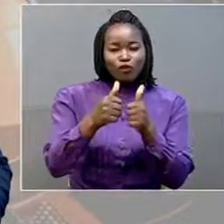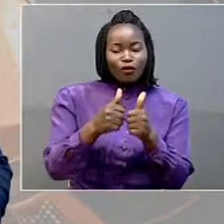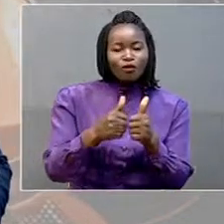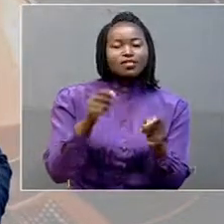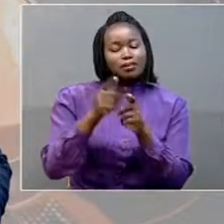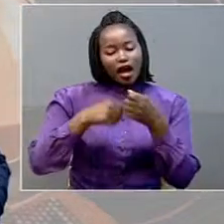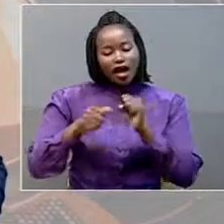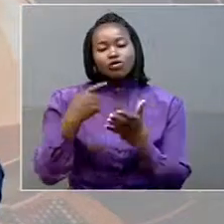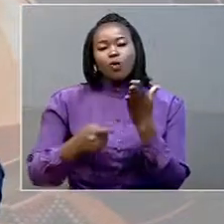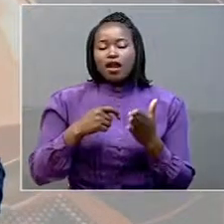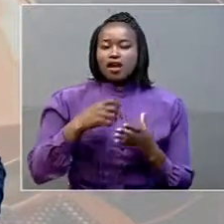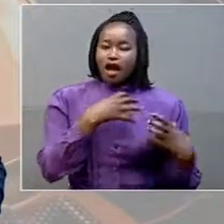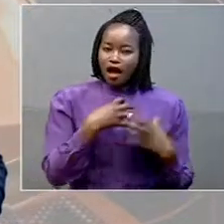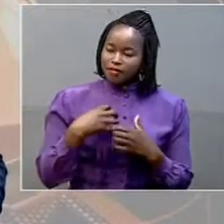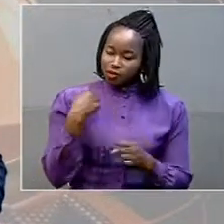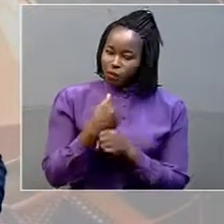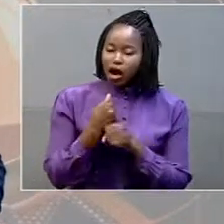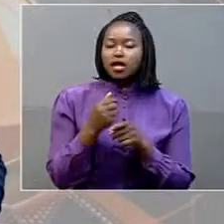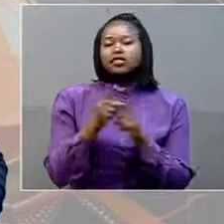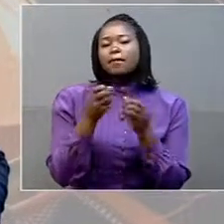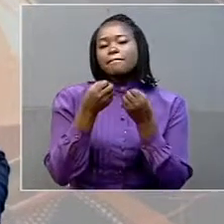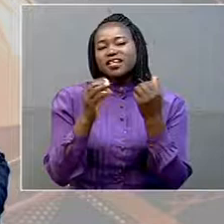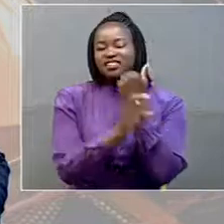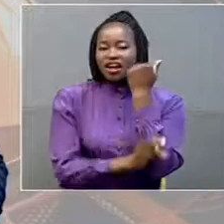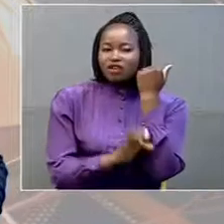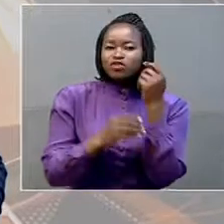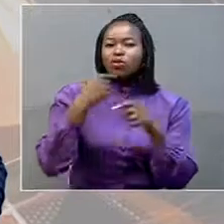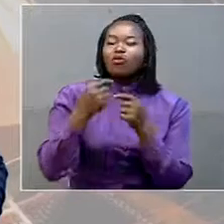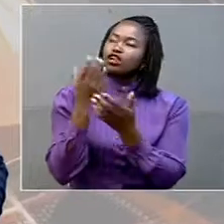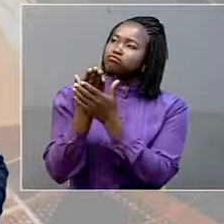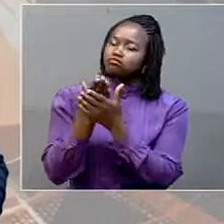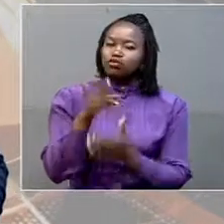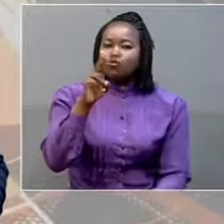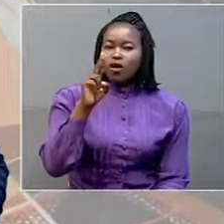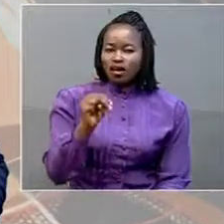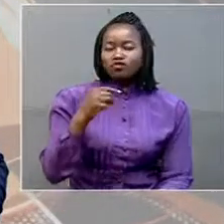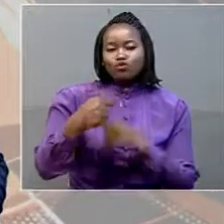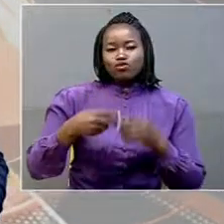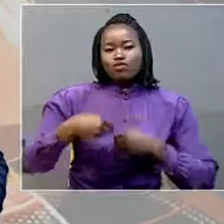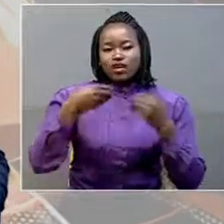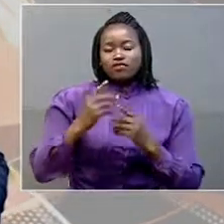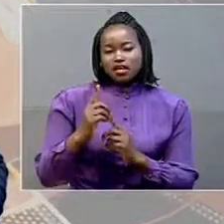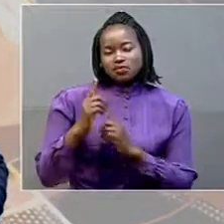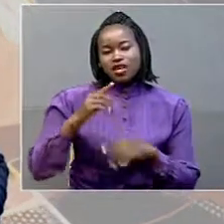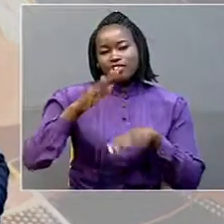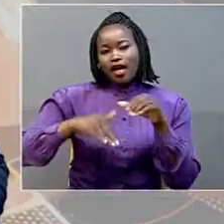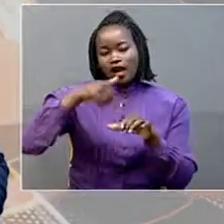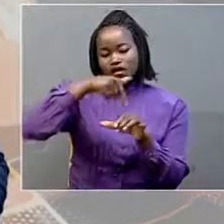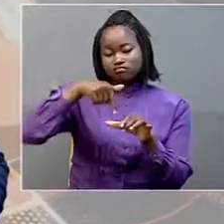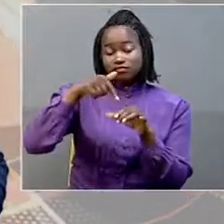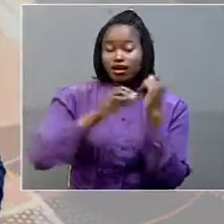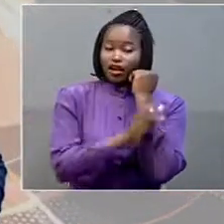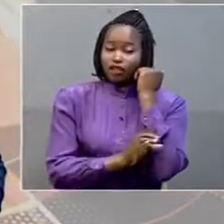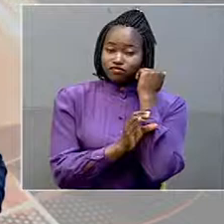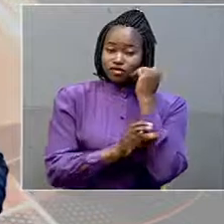has largely made many countries outsource security from the united nations instead of sourcing securities from within president